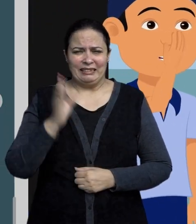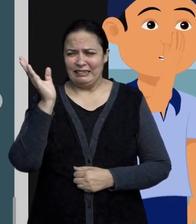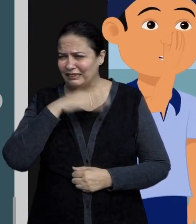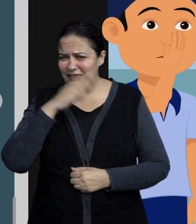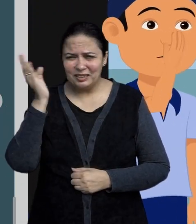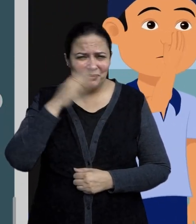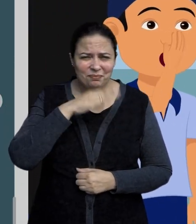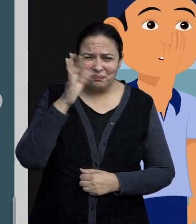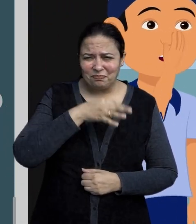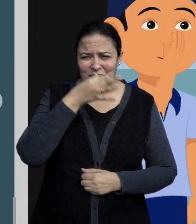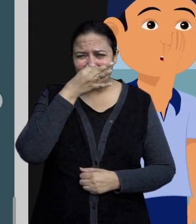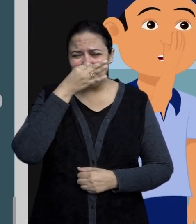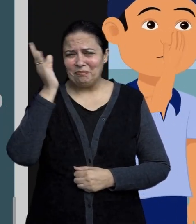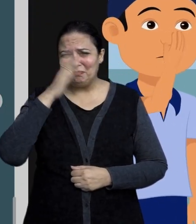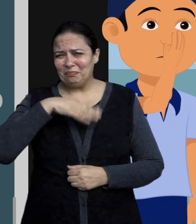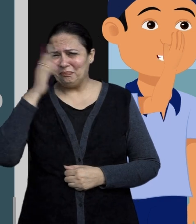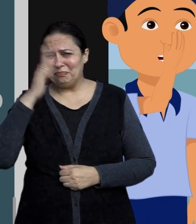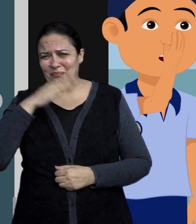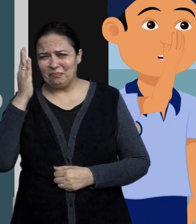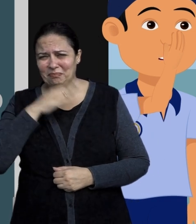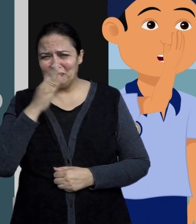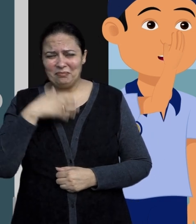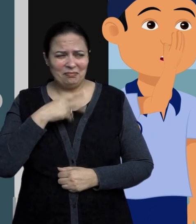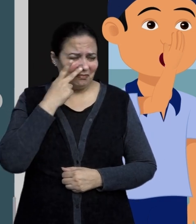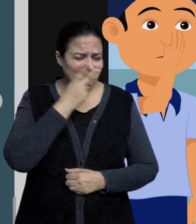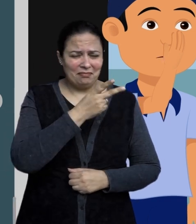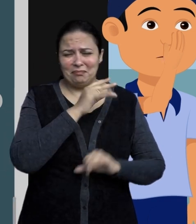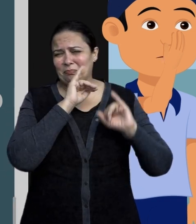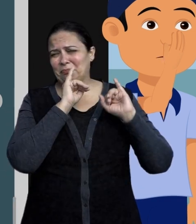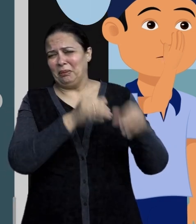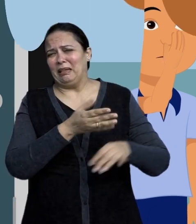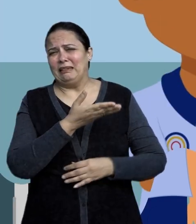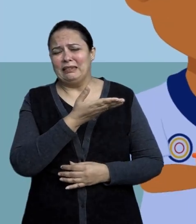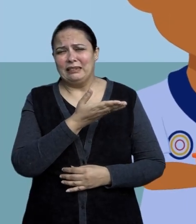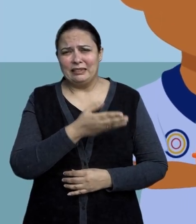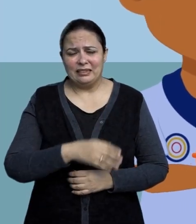Eww. Yuck. The toilet is so dirty.